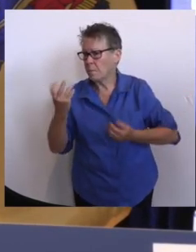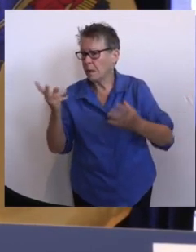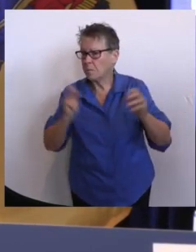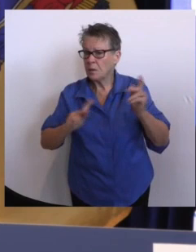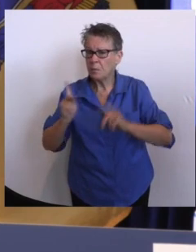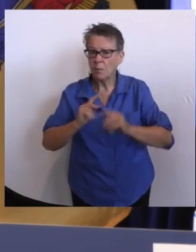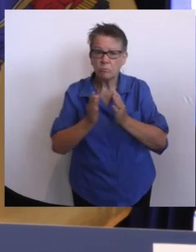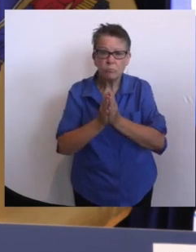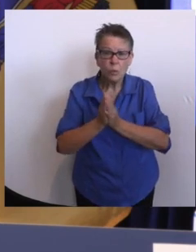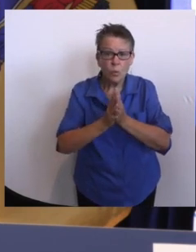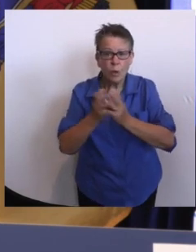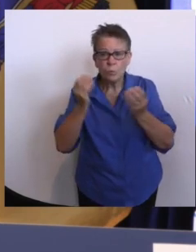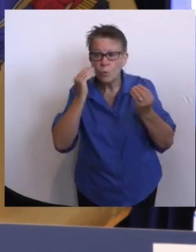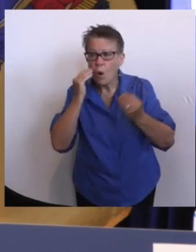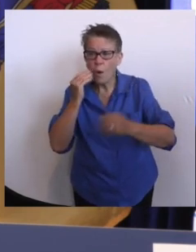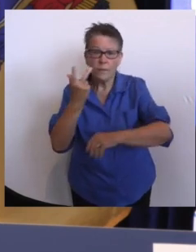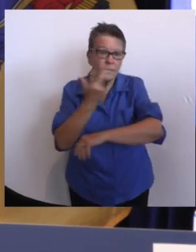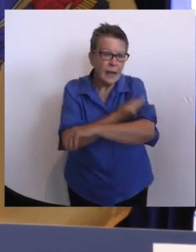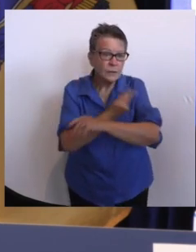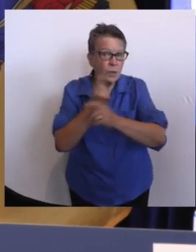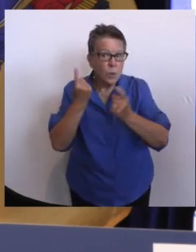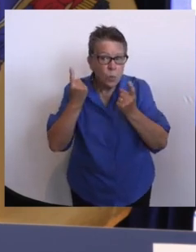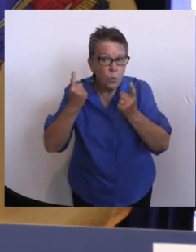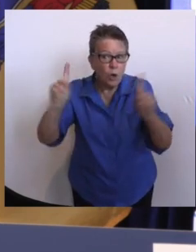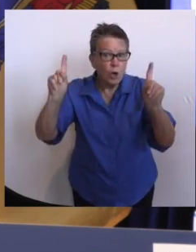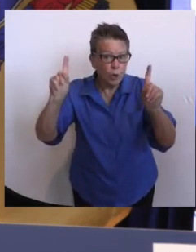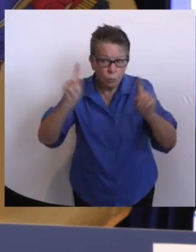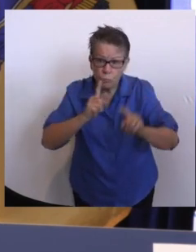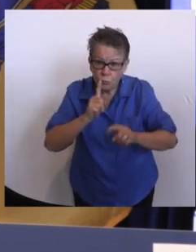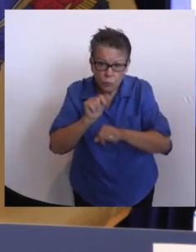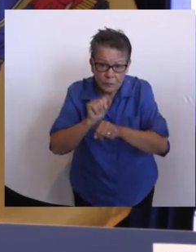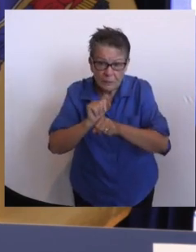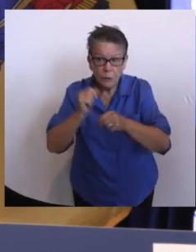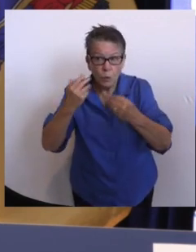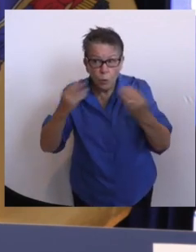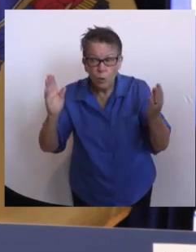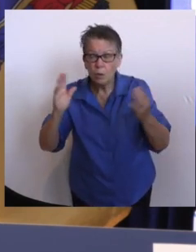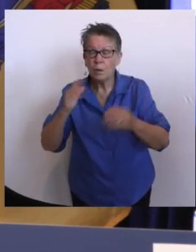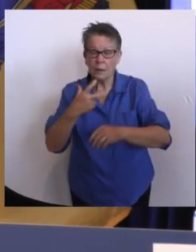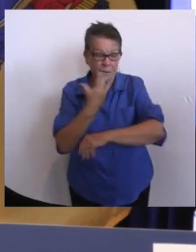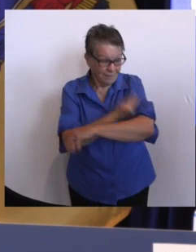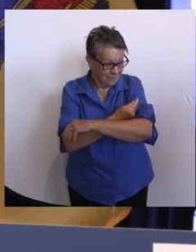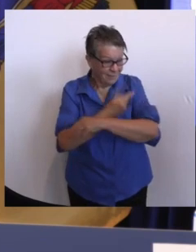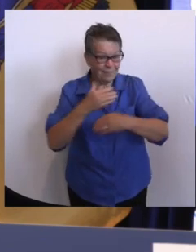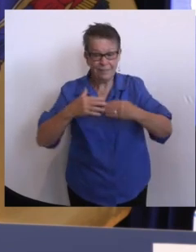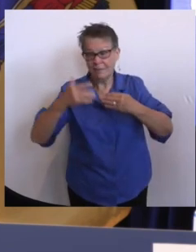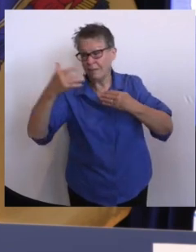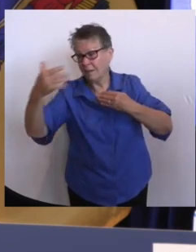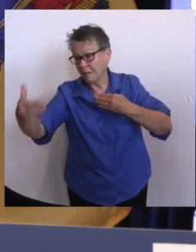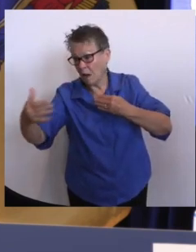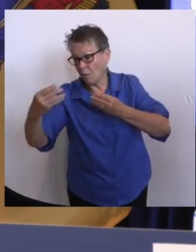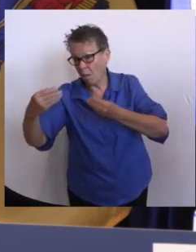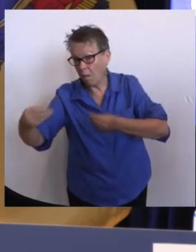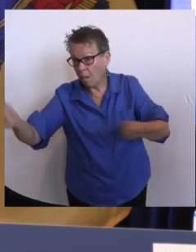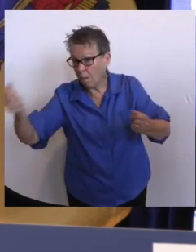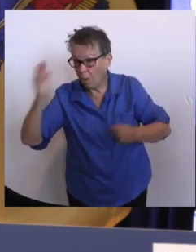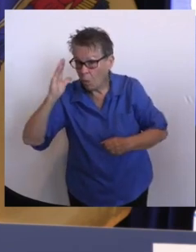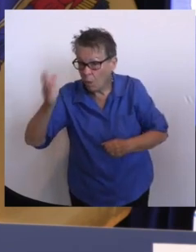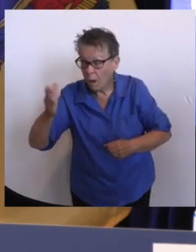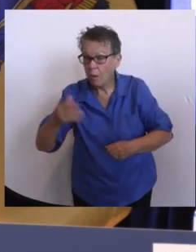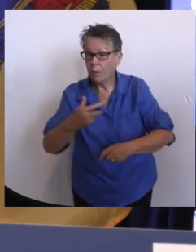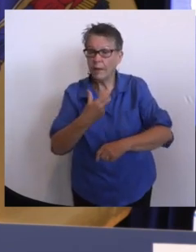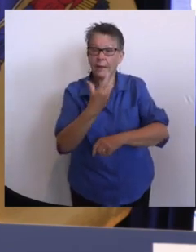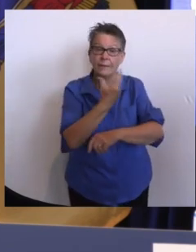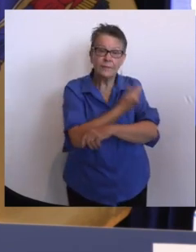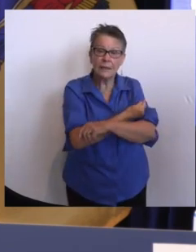is immunity waning, what's happening with breakthroughs, how sick do people get. There are reasons why some of this is difficult to know for